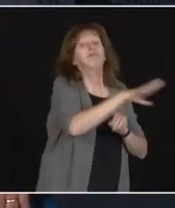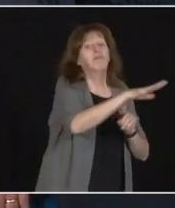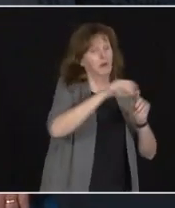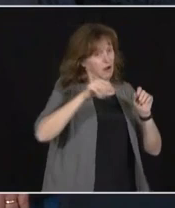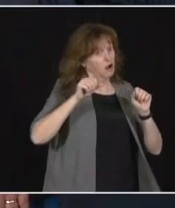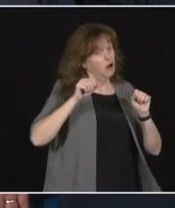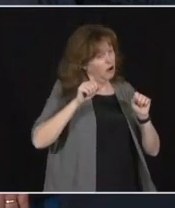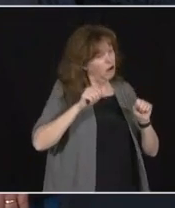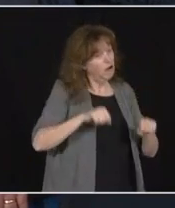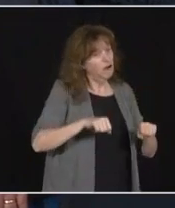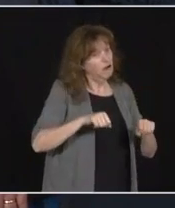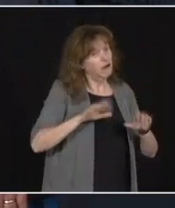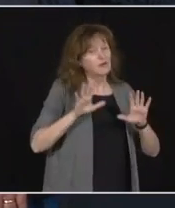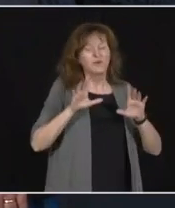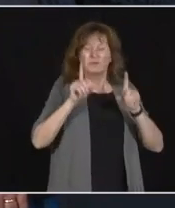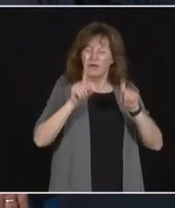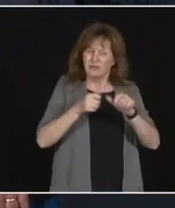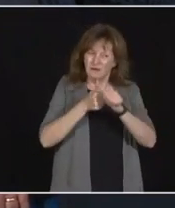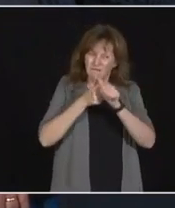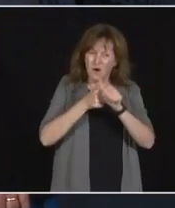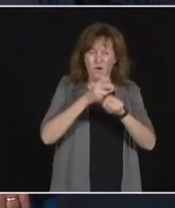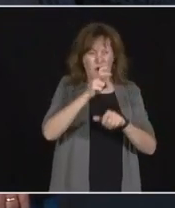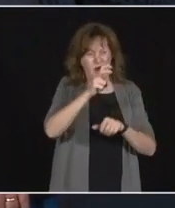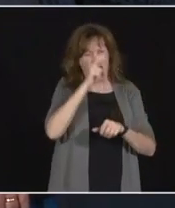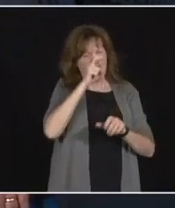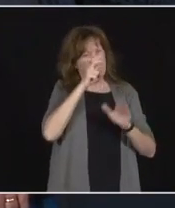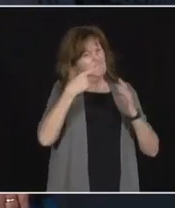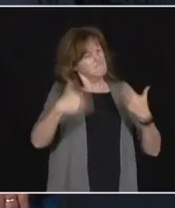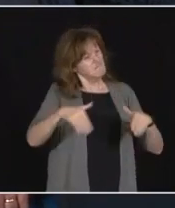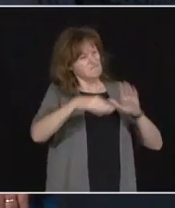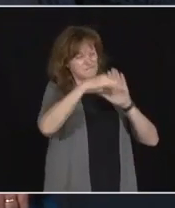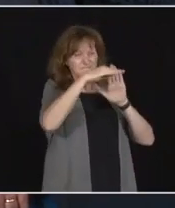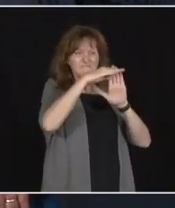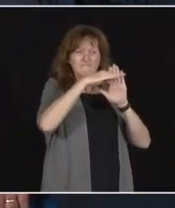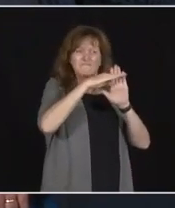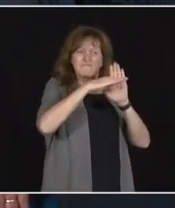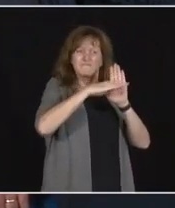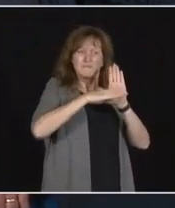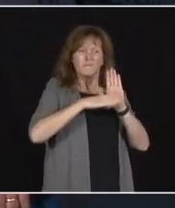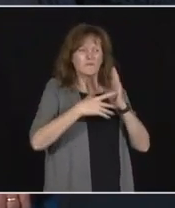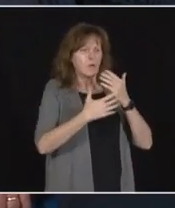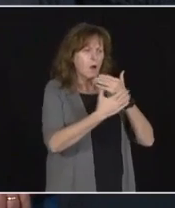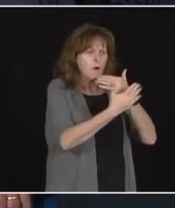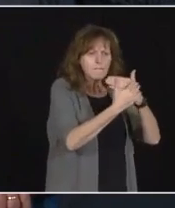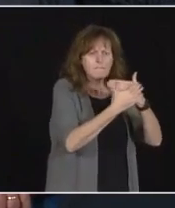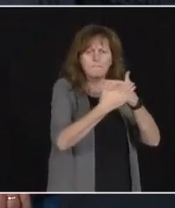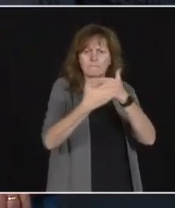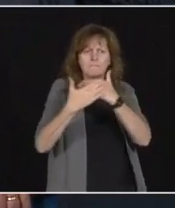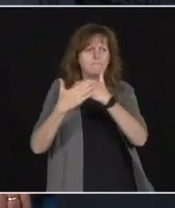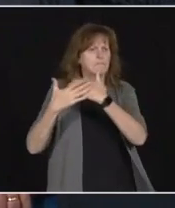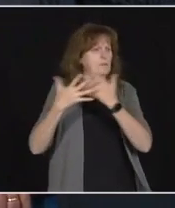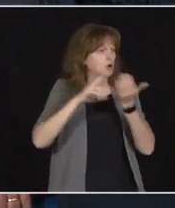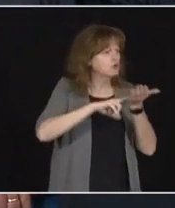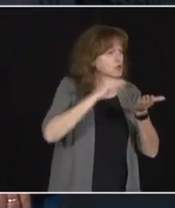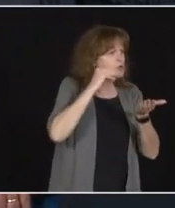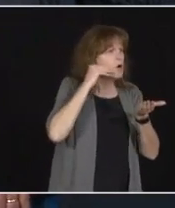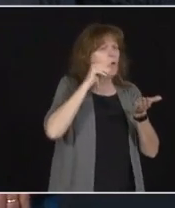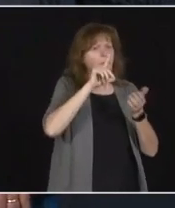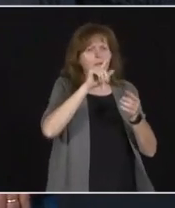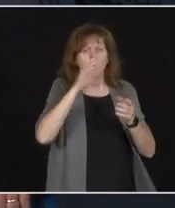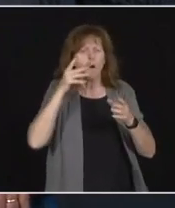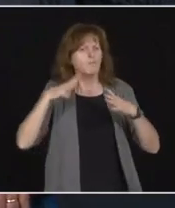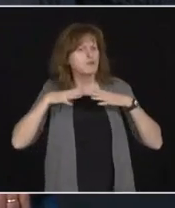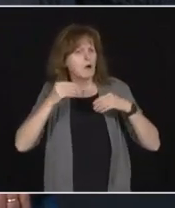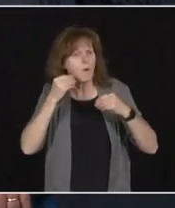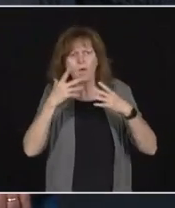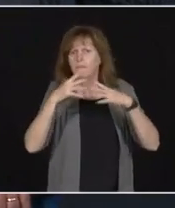be followed. In consultation with these sectors, we are resuming visitations under the following requirements. For